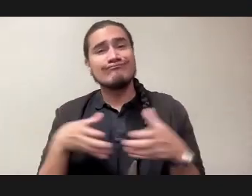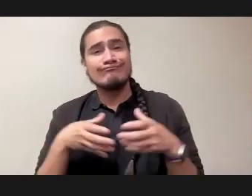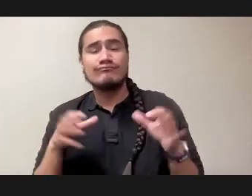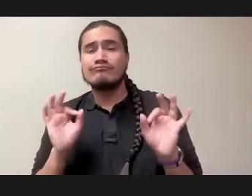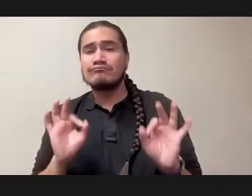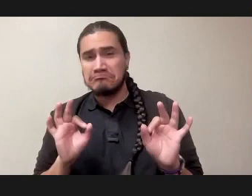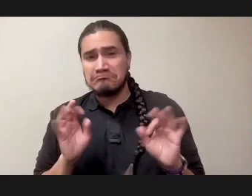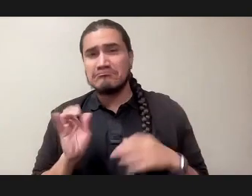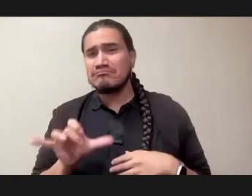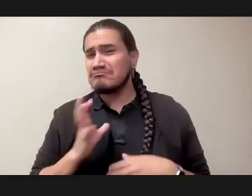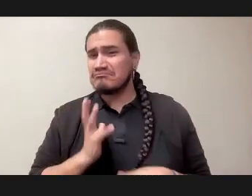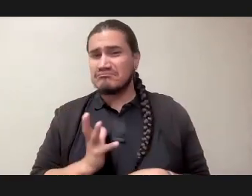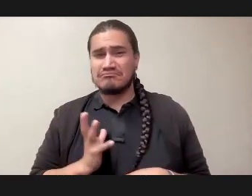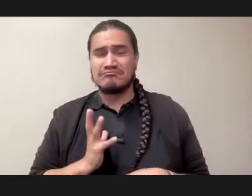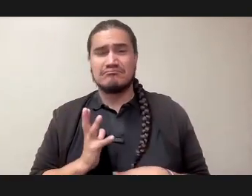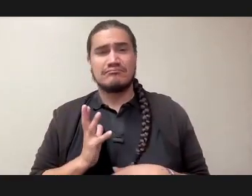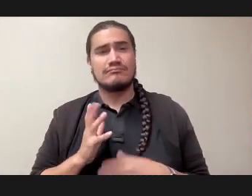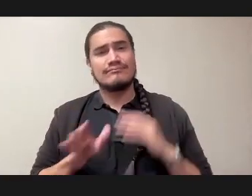connect.